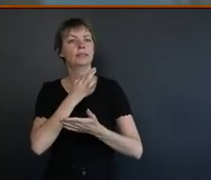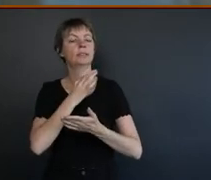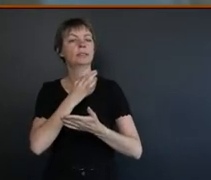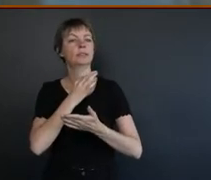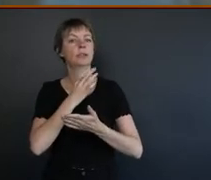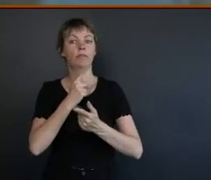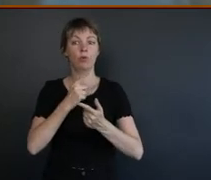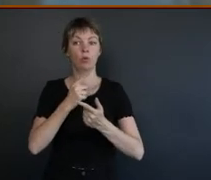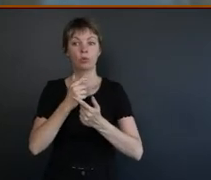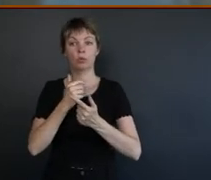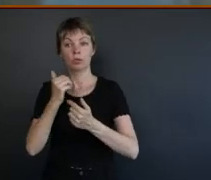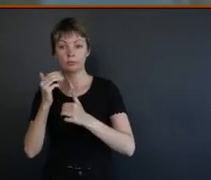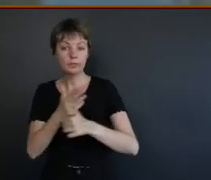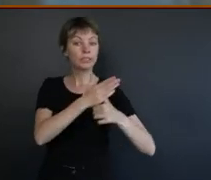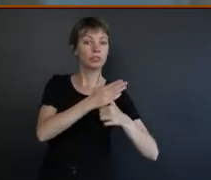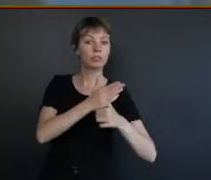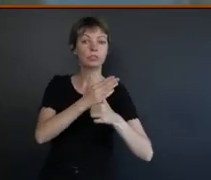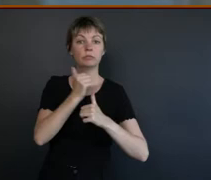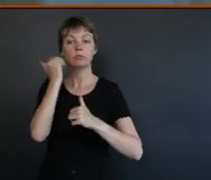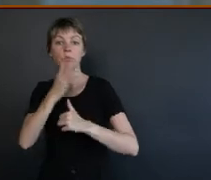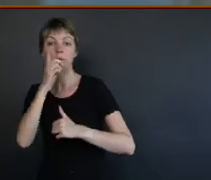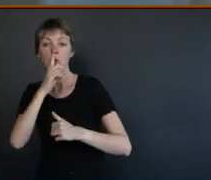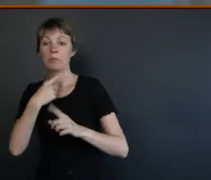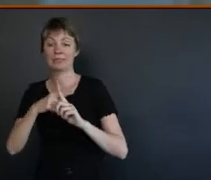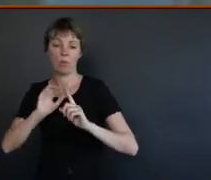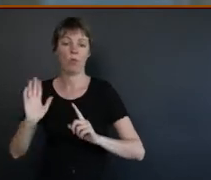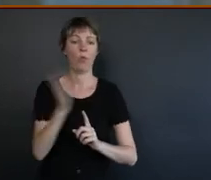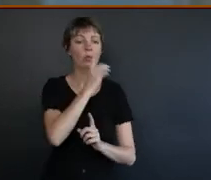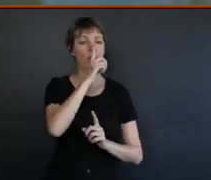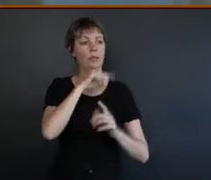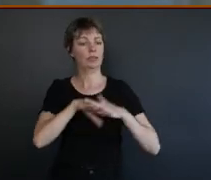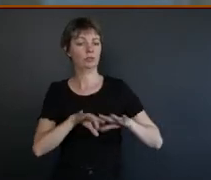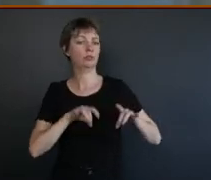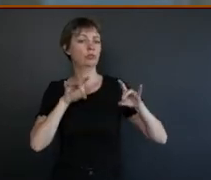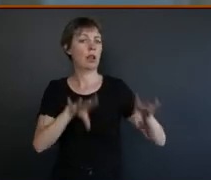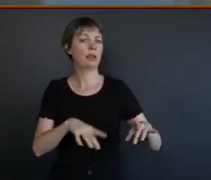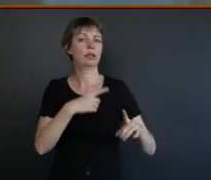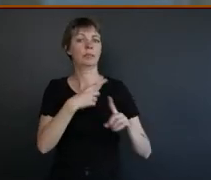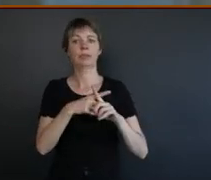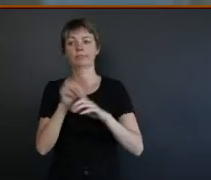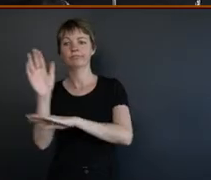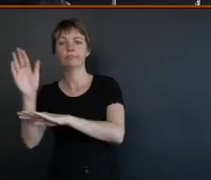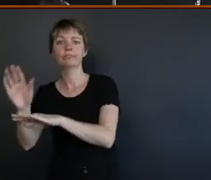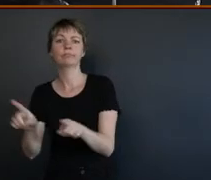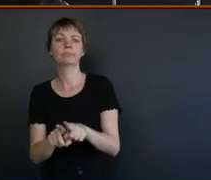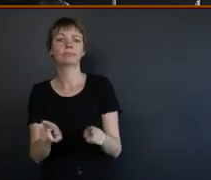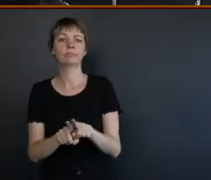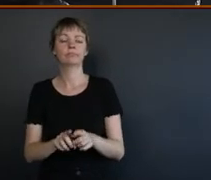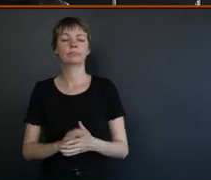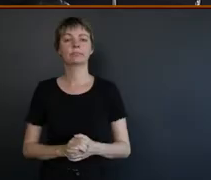people, but to all people that occupy in lands, both here on Australian shores, but also foreign shores. Yeah.